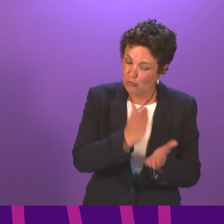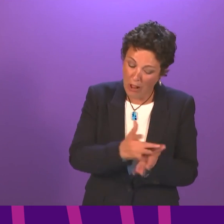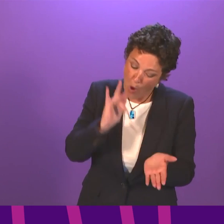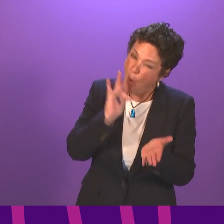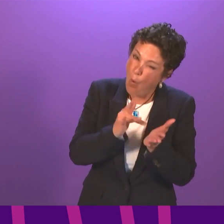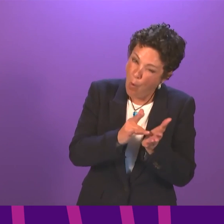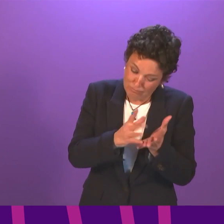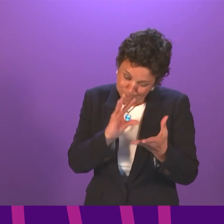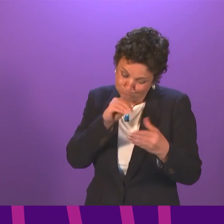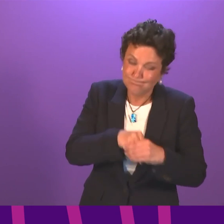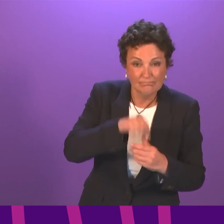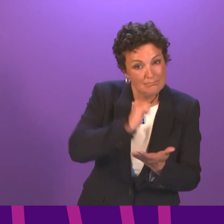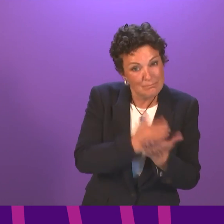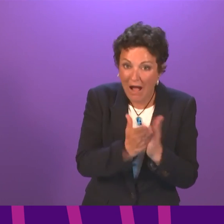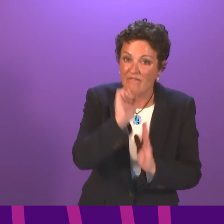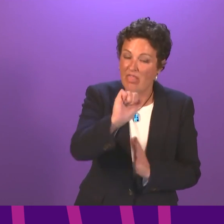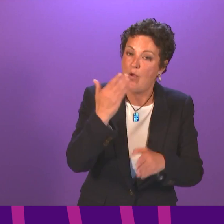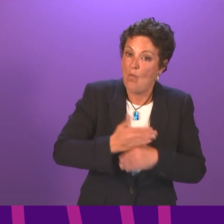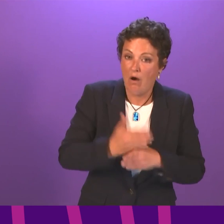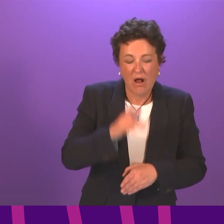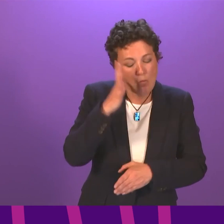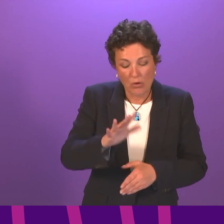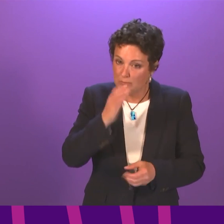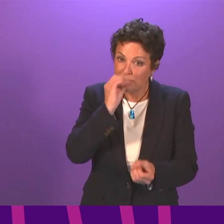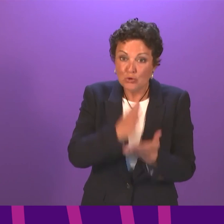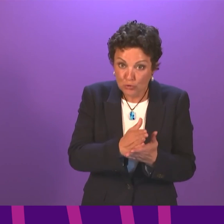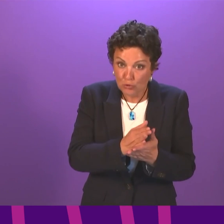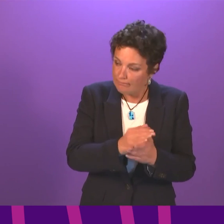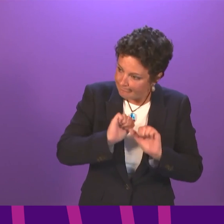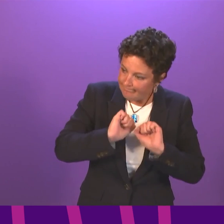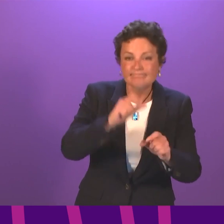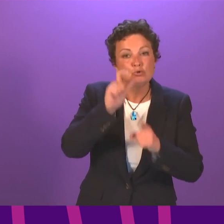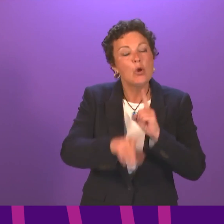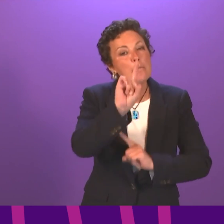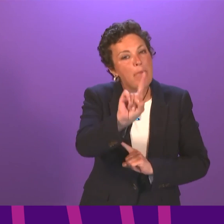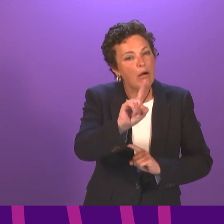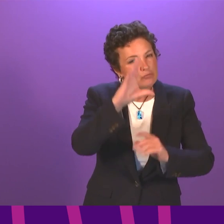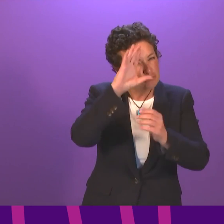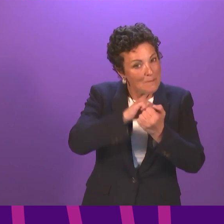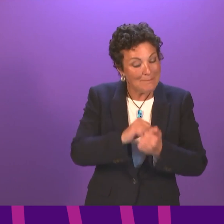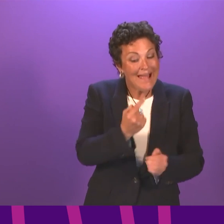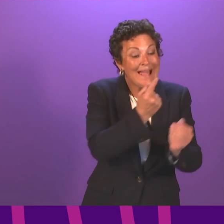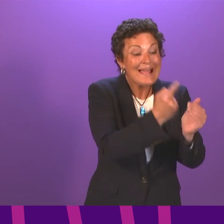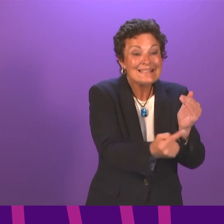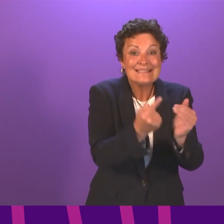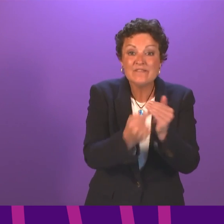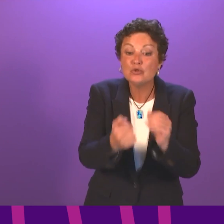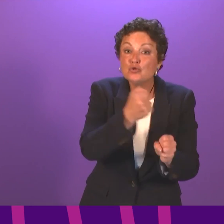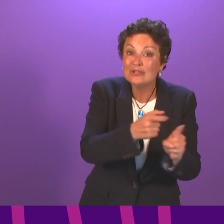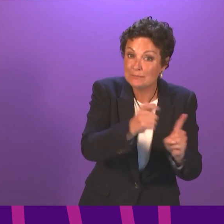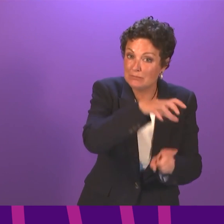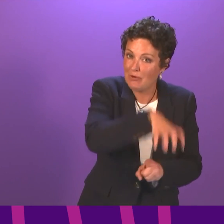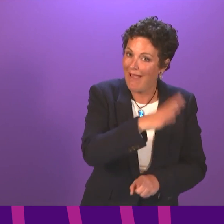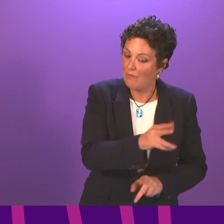committed to ensuring the availability of those. Obviously, individual GP practices have to assess their own circumstances and risks, but it is